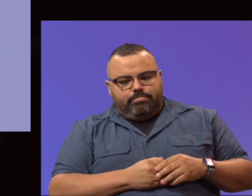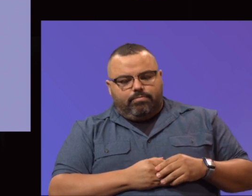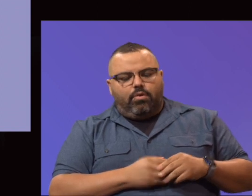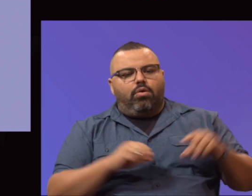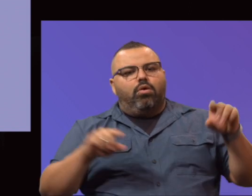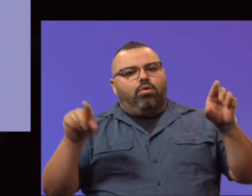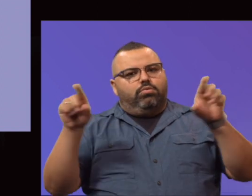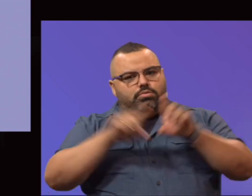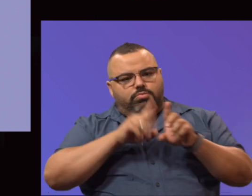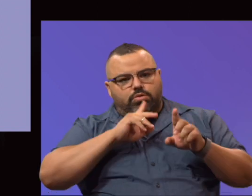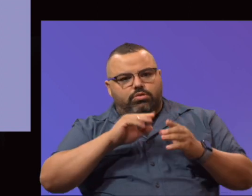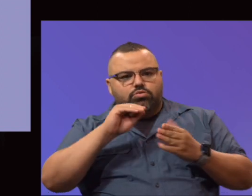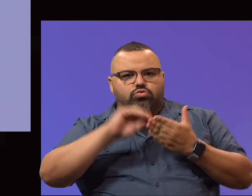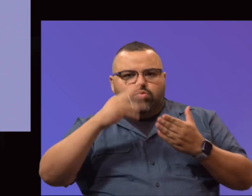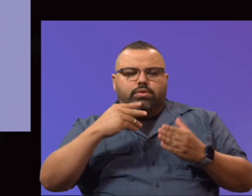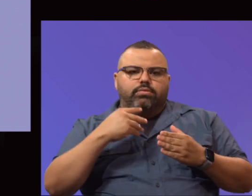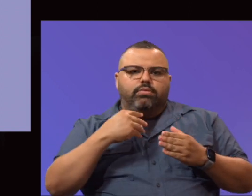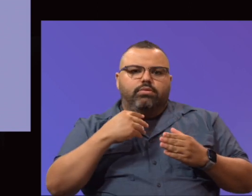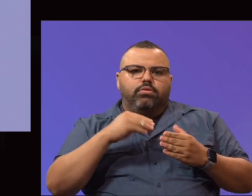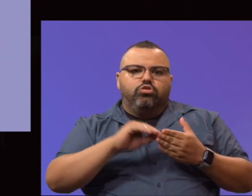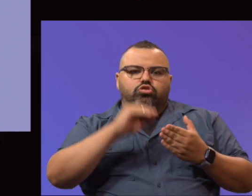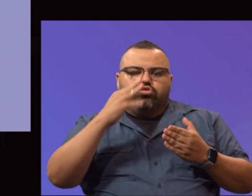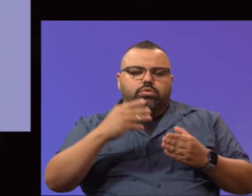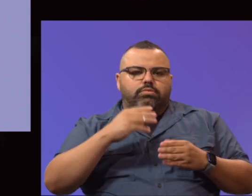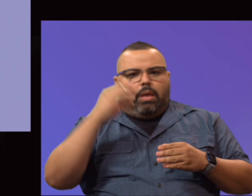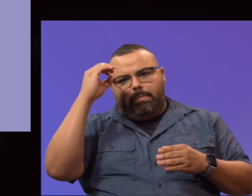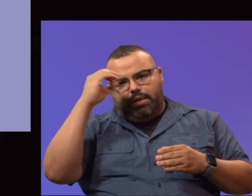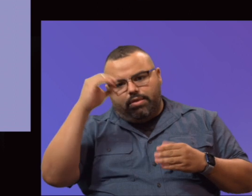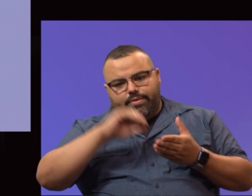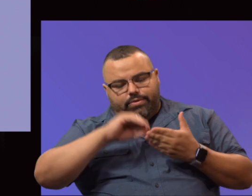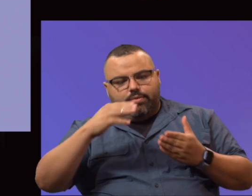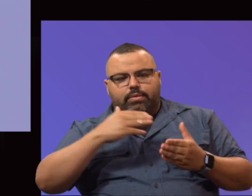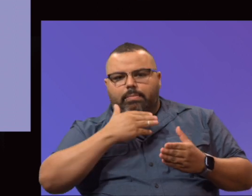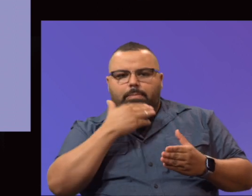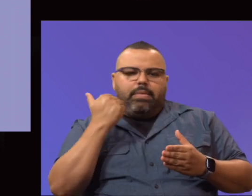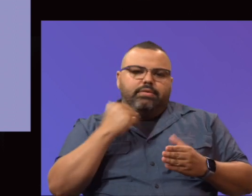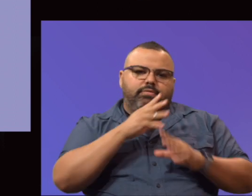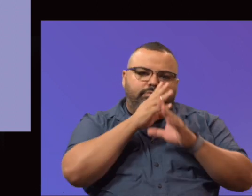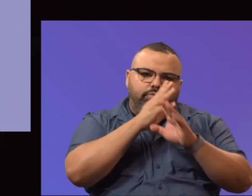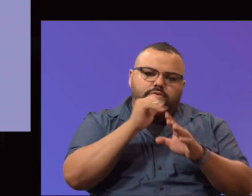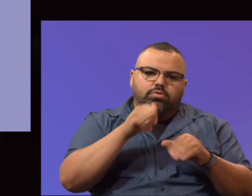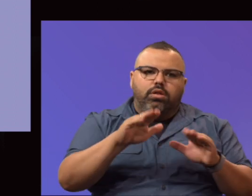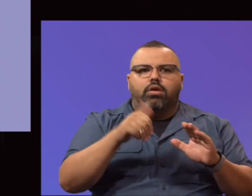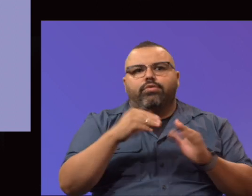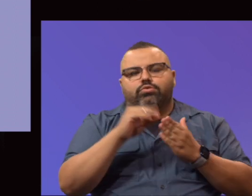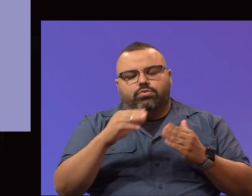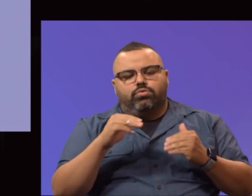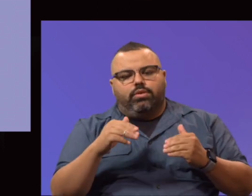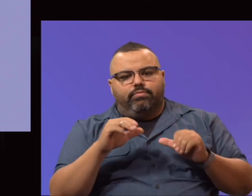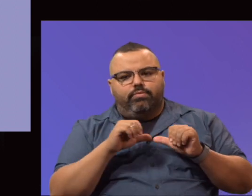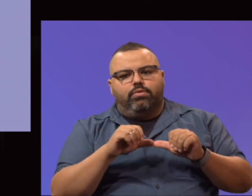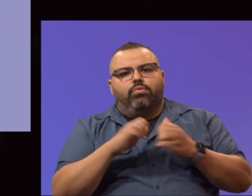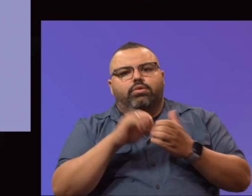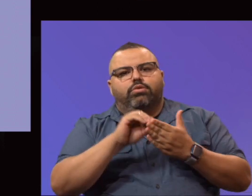voice to let other students, and so they've gone forward with student testimonials, those have been highlighted in our marketing campaign. You see one